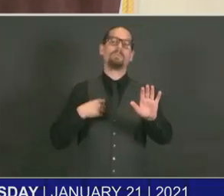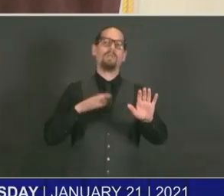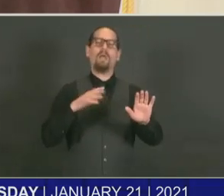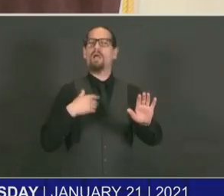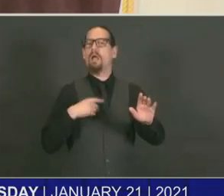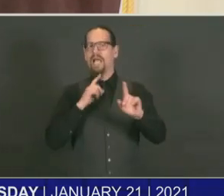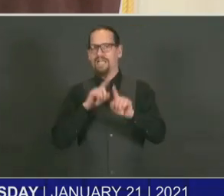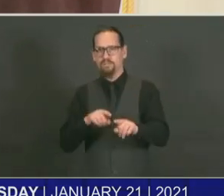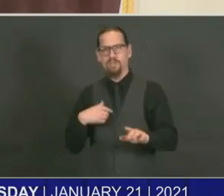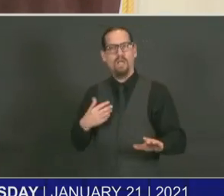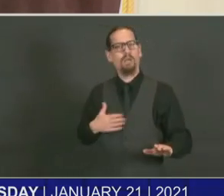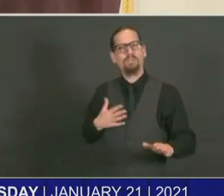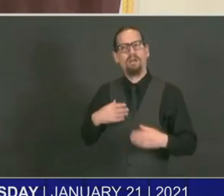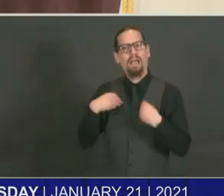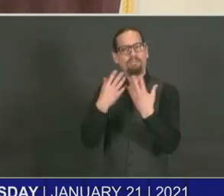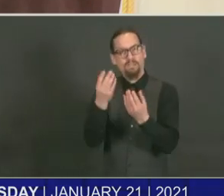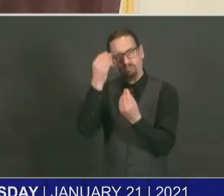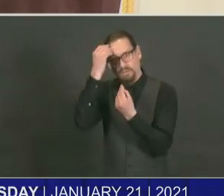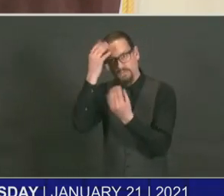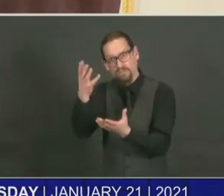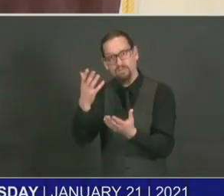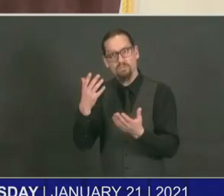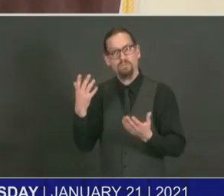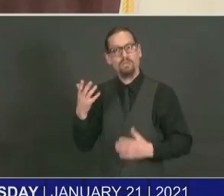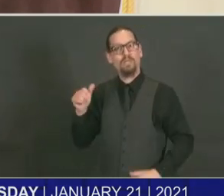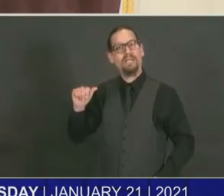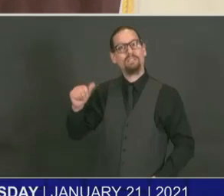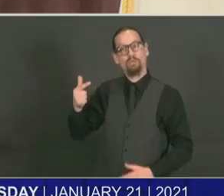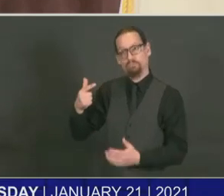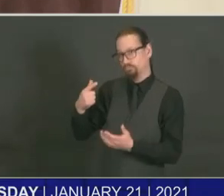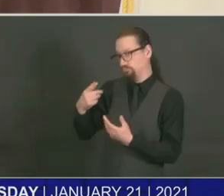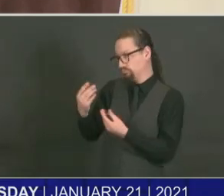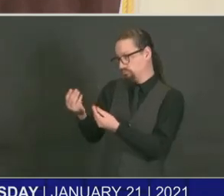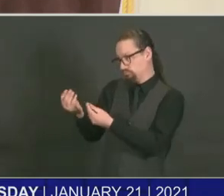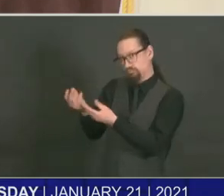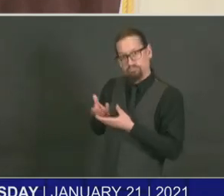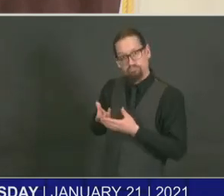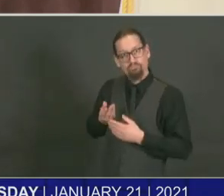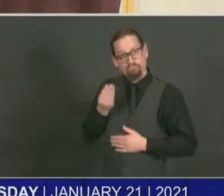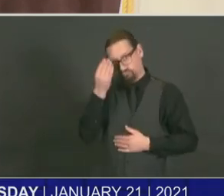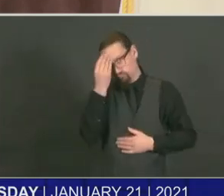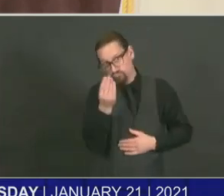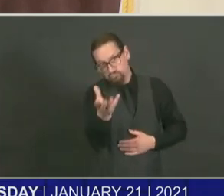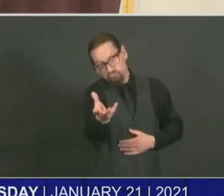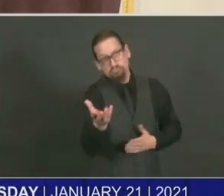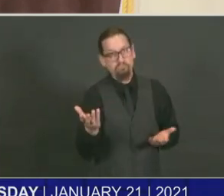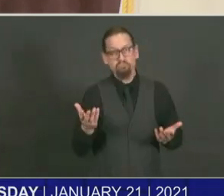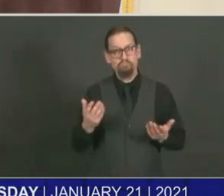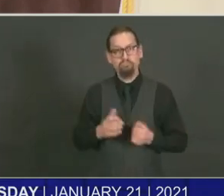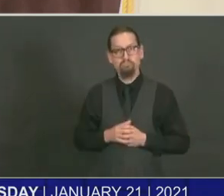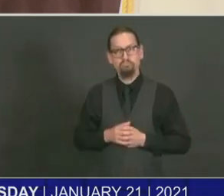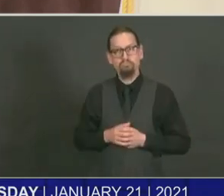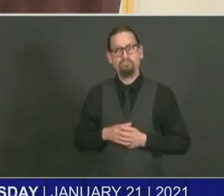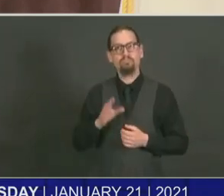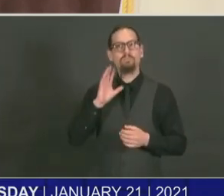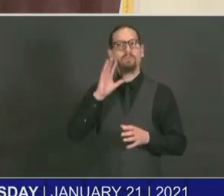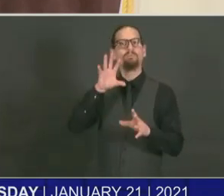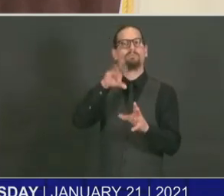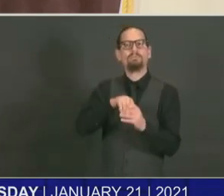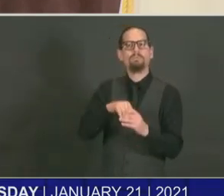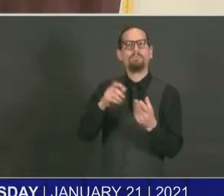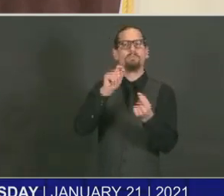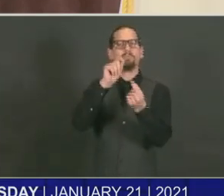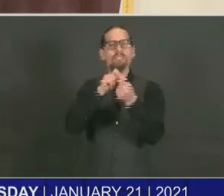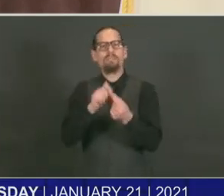that the attorney general would like and it will include the specific guidance that we have said of